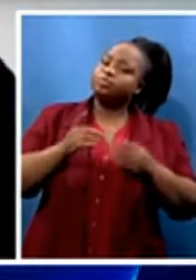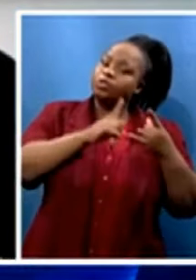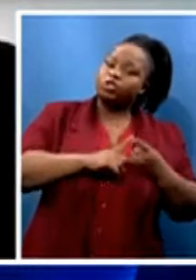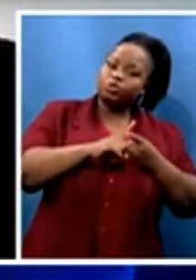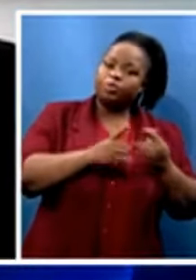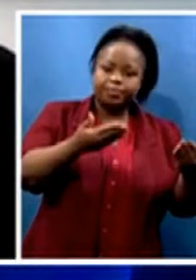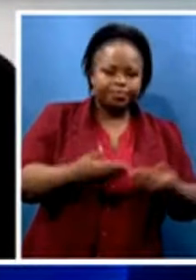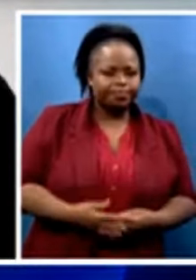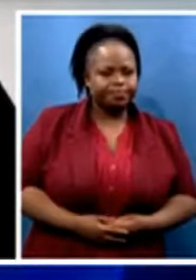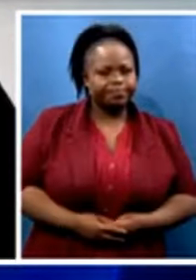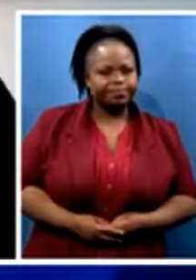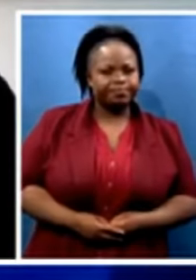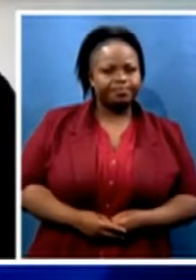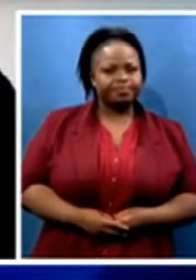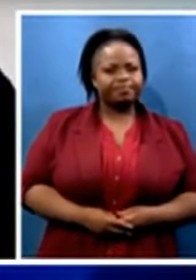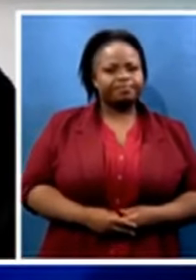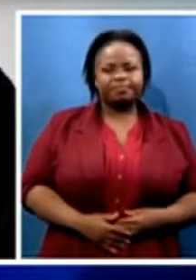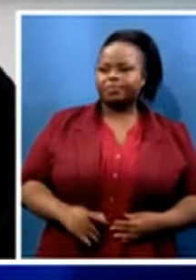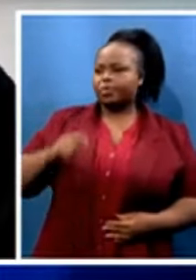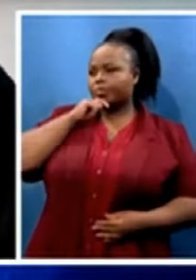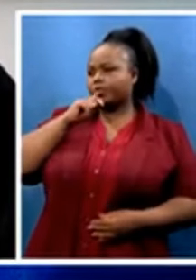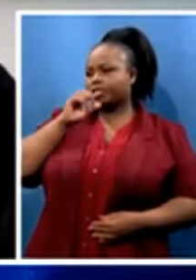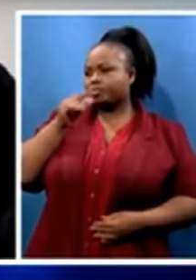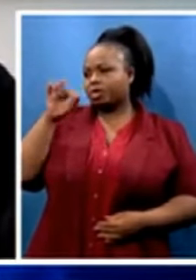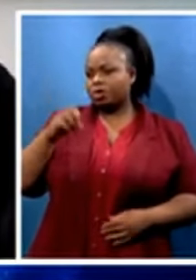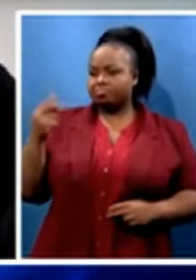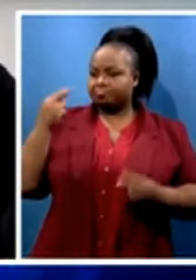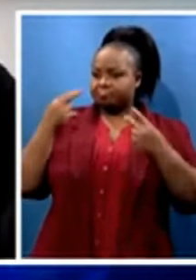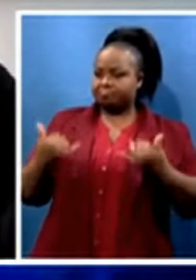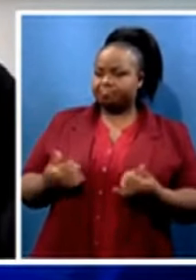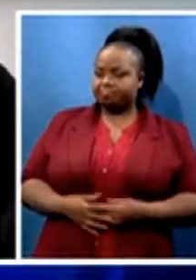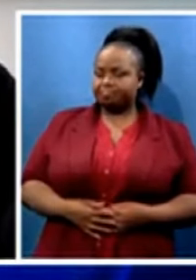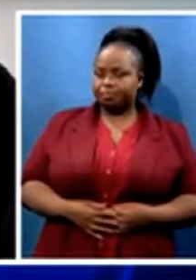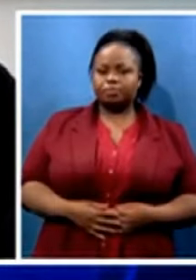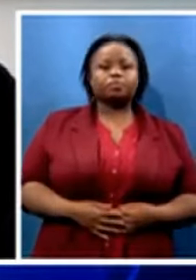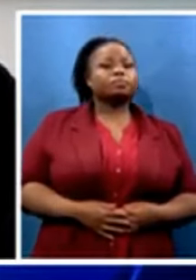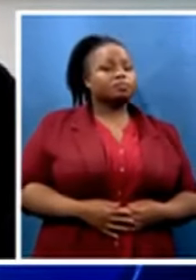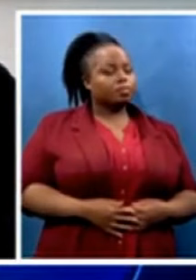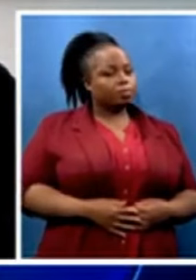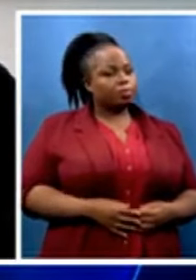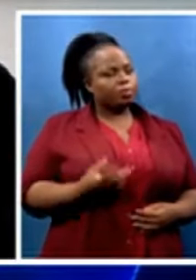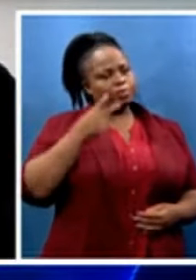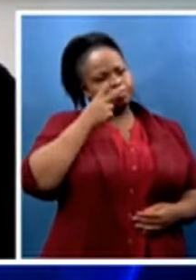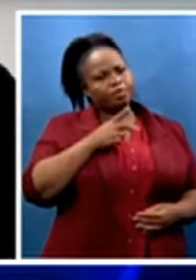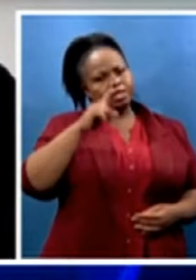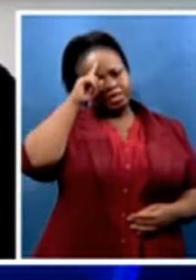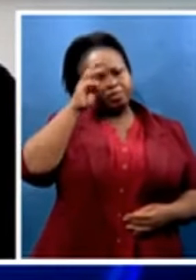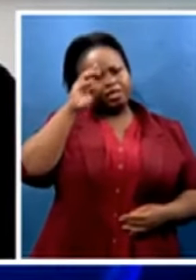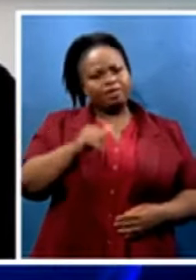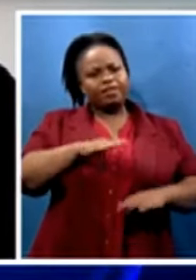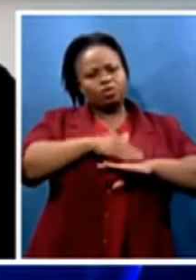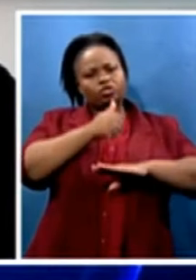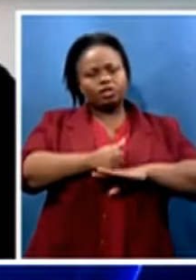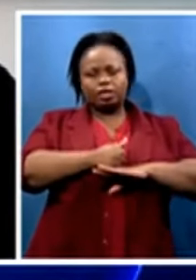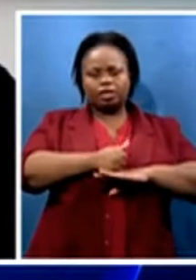Morning, C.P. Wayne. Good morning to your viewers as well. We've seen the Nelson Mandela Foundation issuing a very, very scathing statement. And